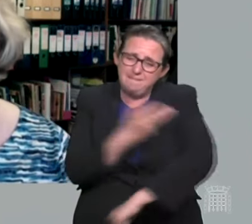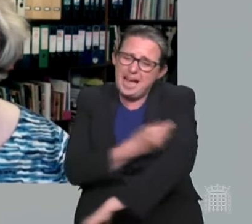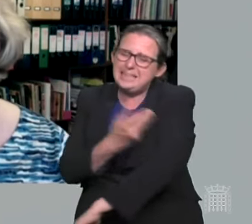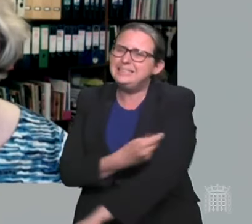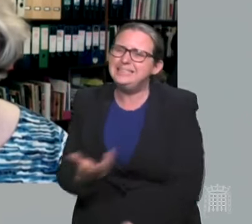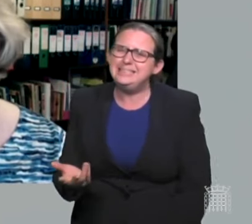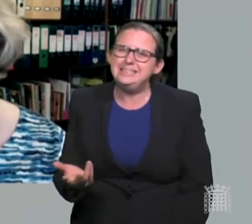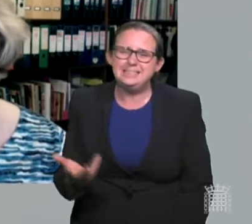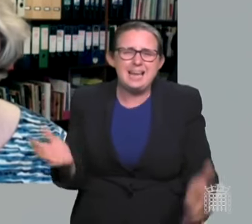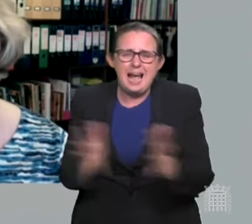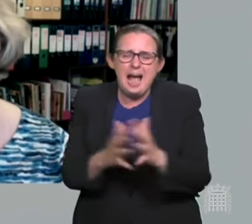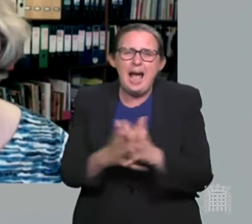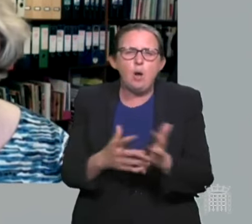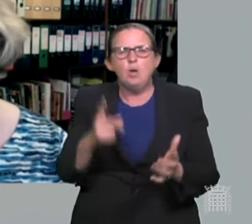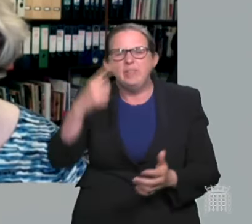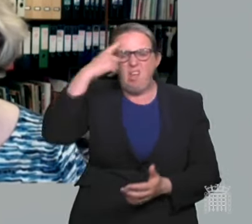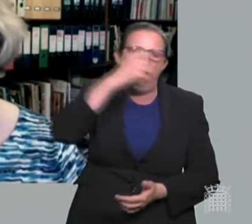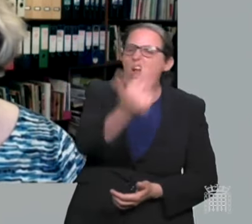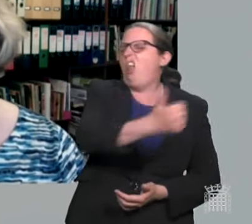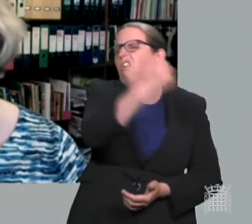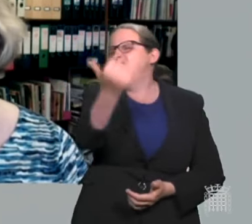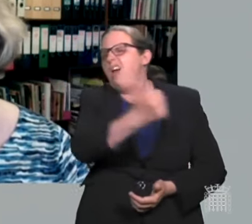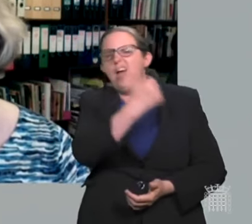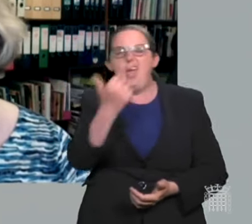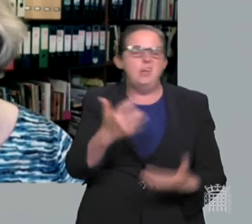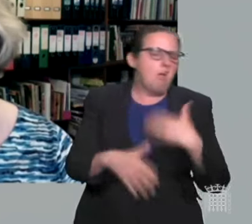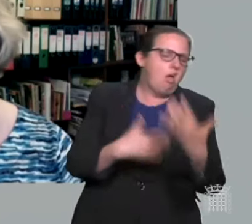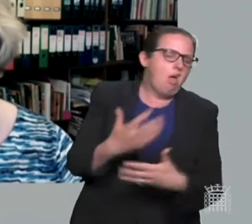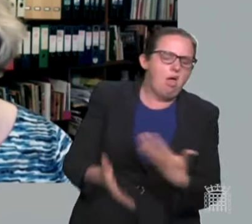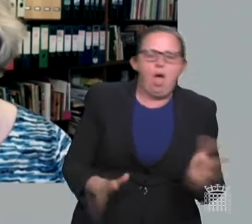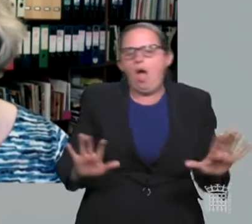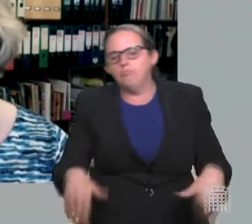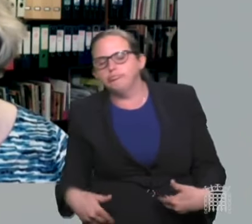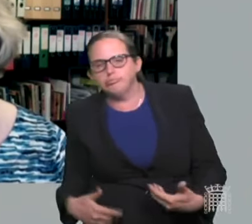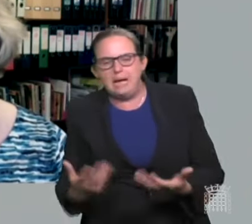Does he consider them to be collateral damage or just a price worth paying?